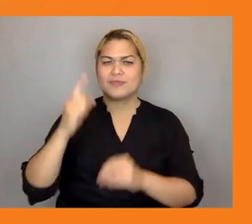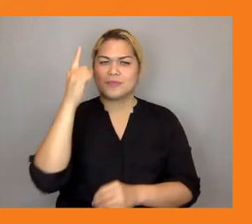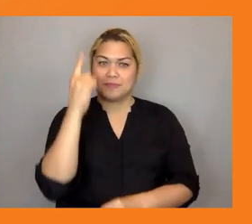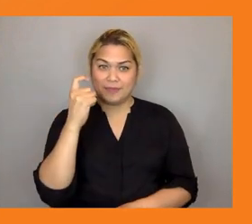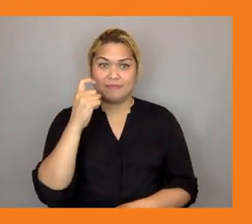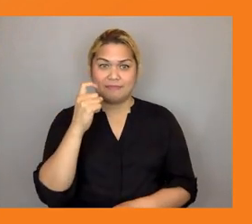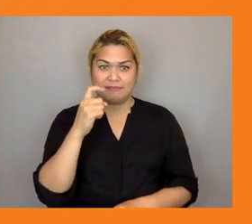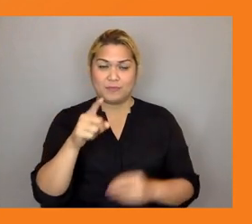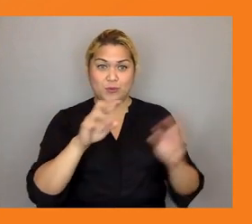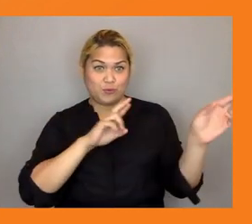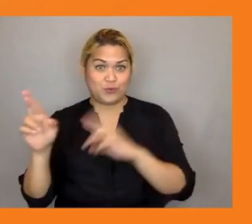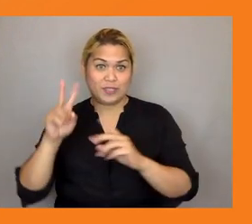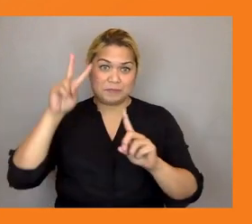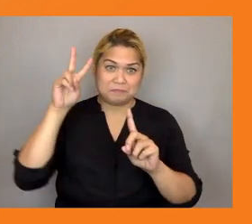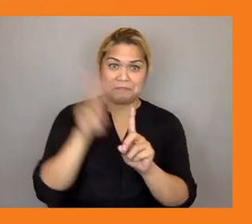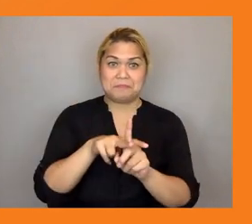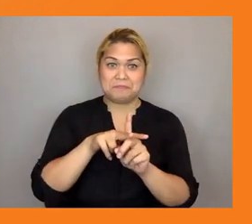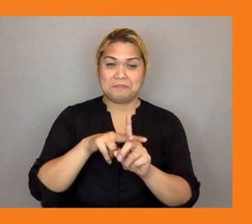already can you tell us more